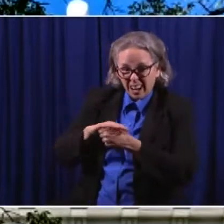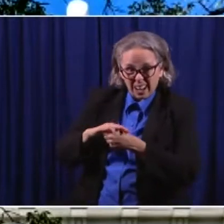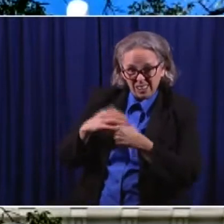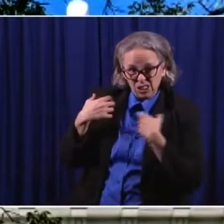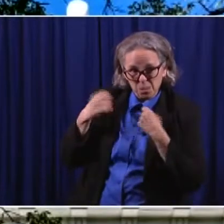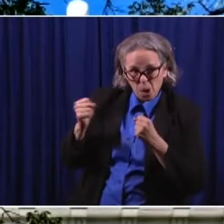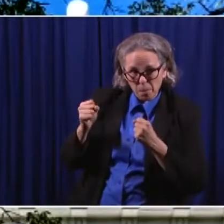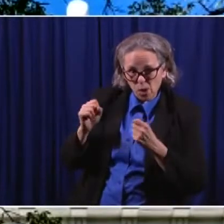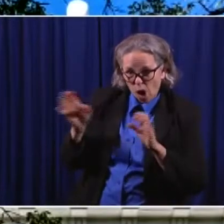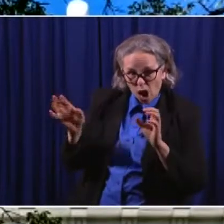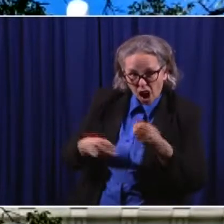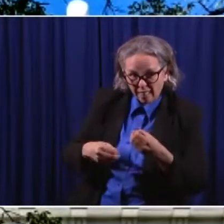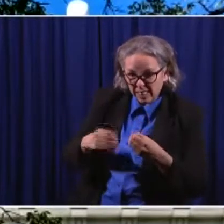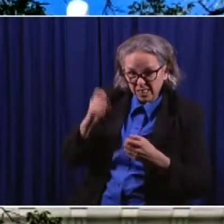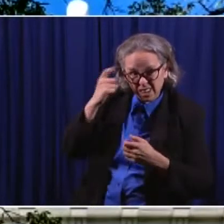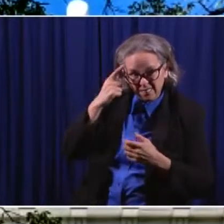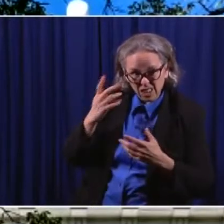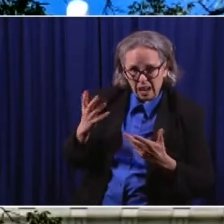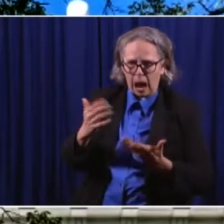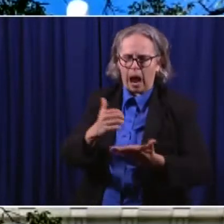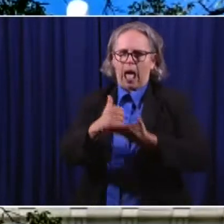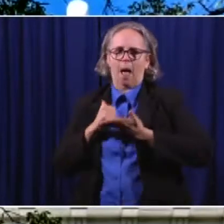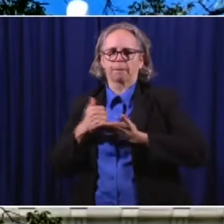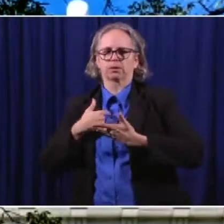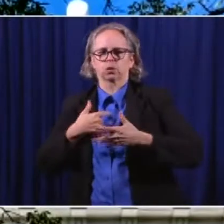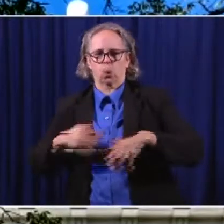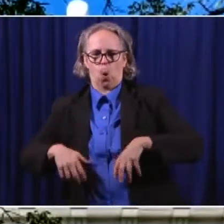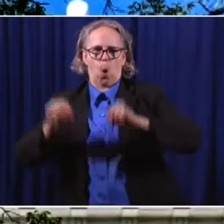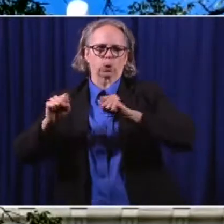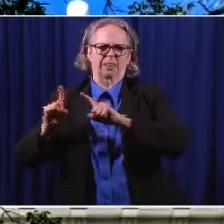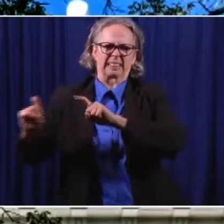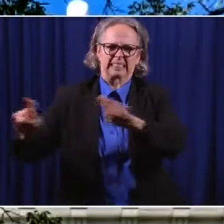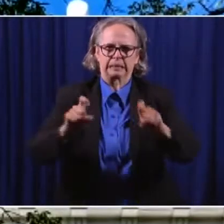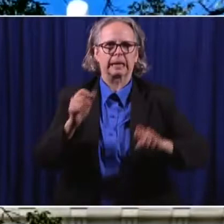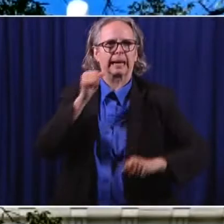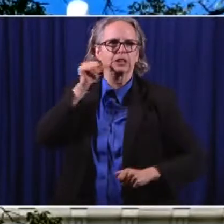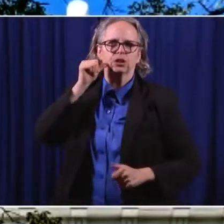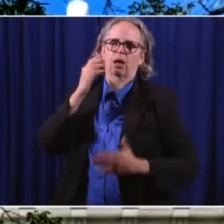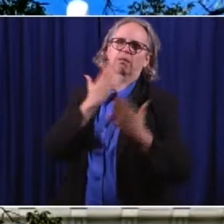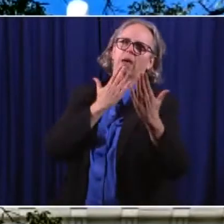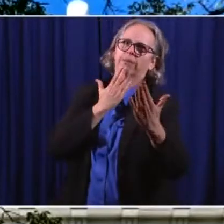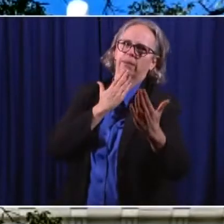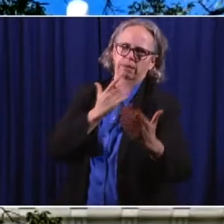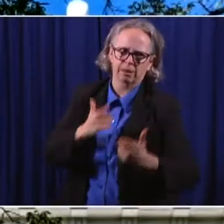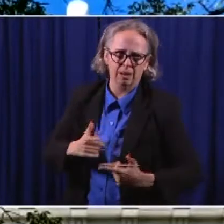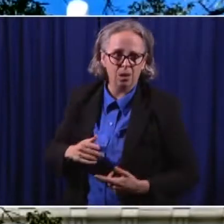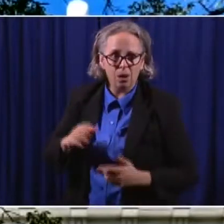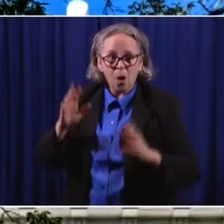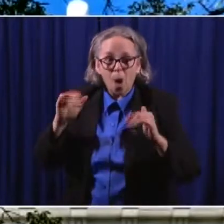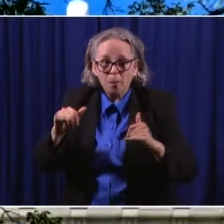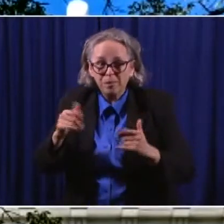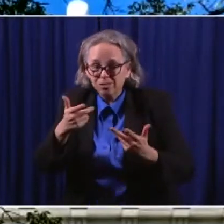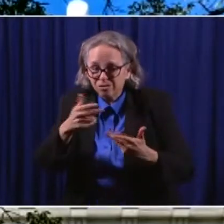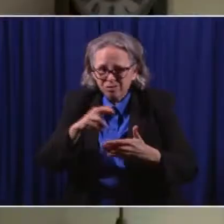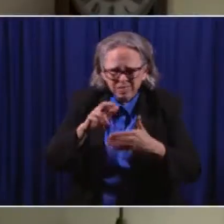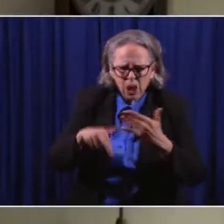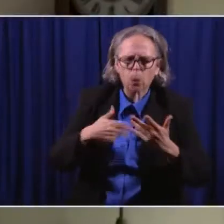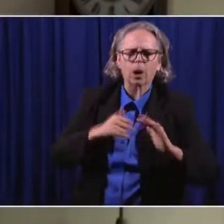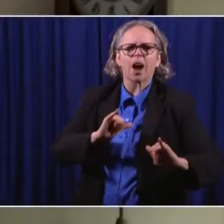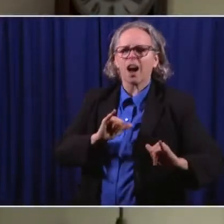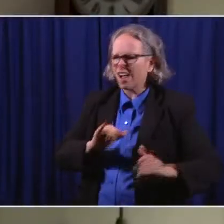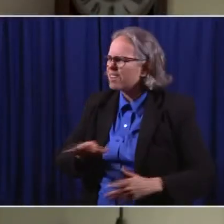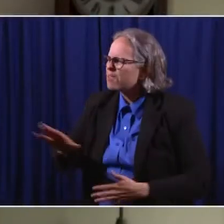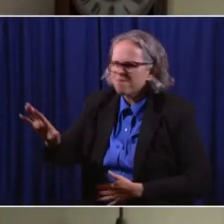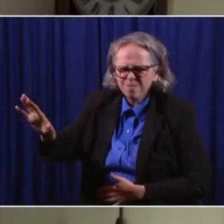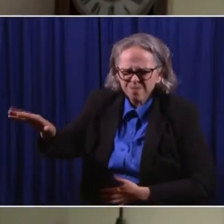And hopefully by the end of the week, we're going to have a better sense of where we really are. Well, it's interesting, Mr. President, that you're